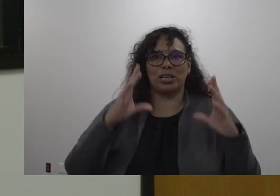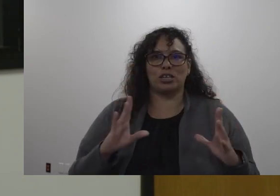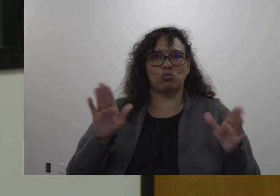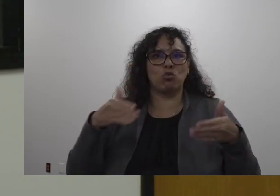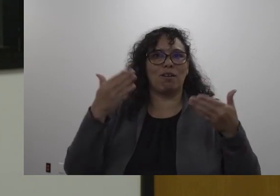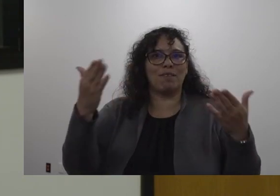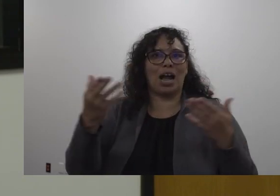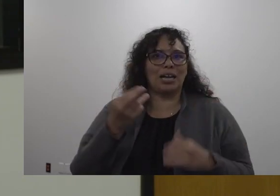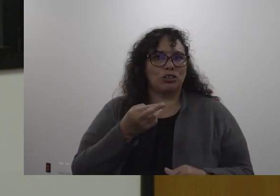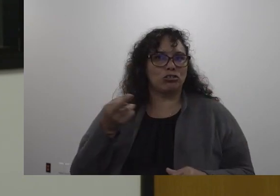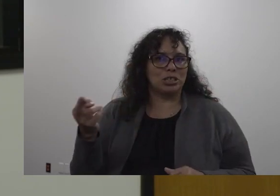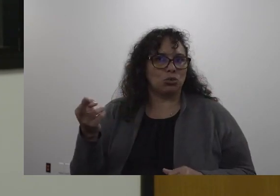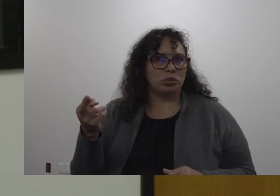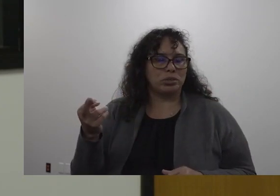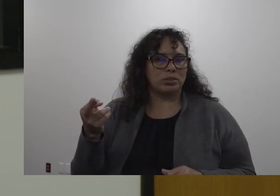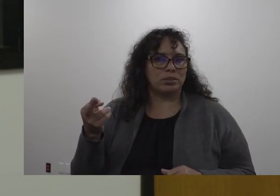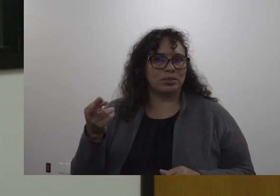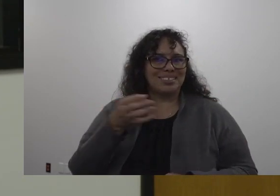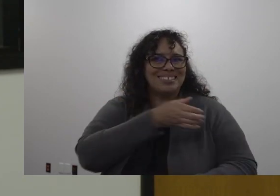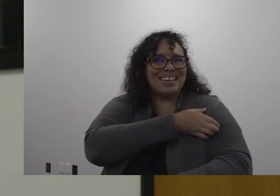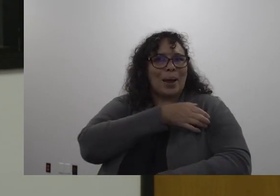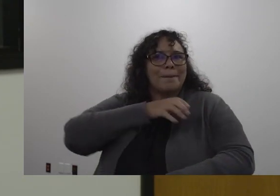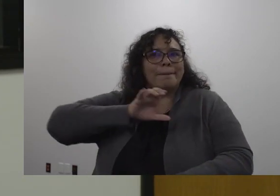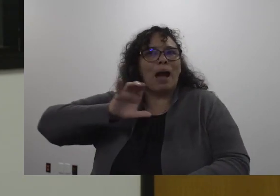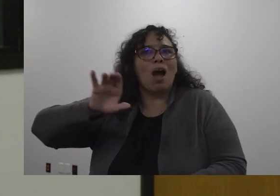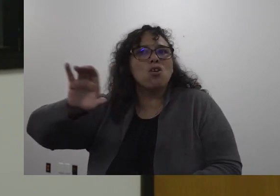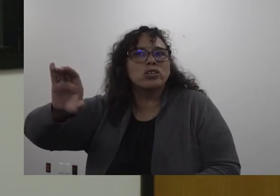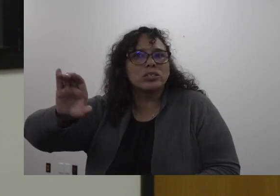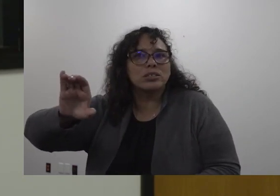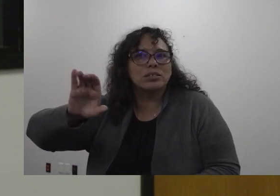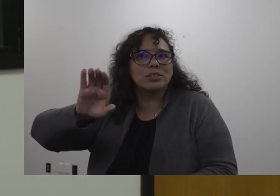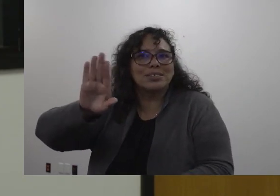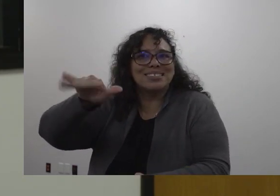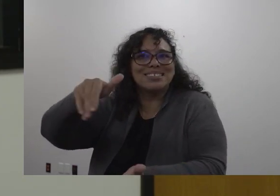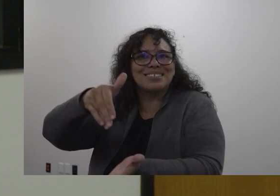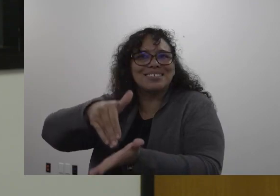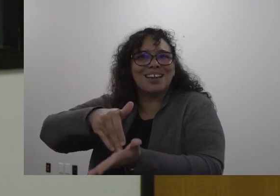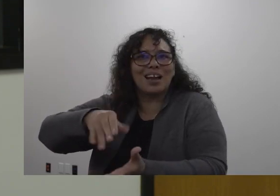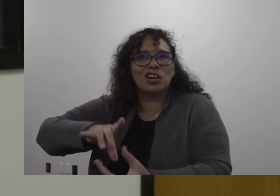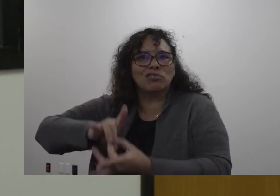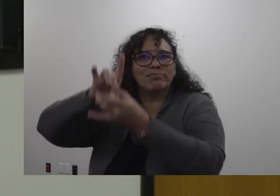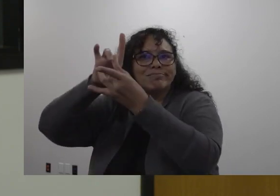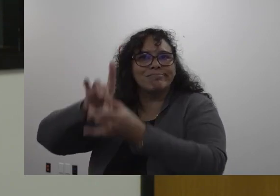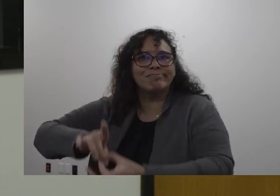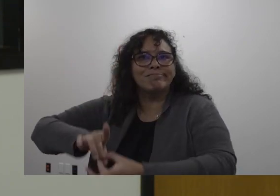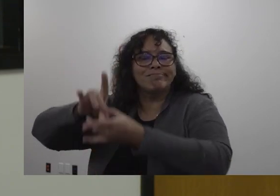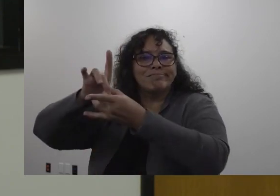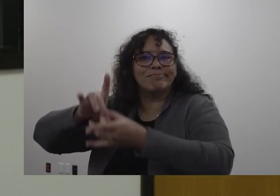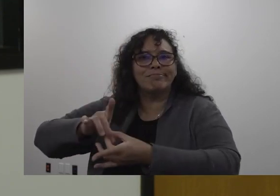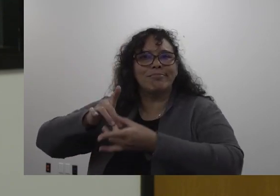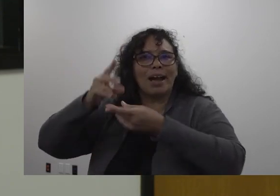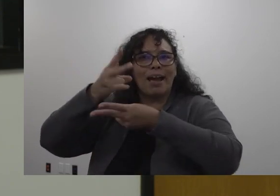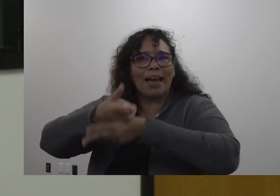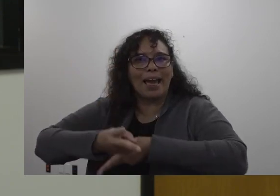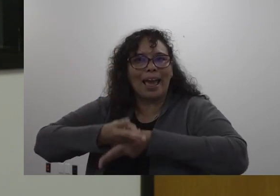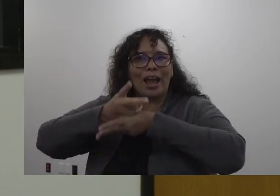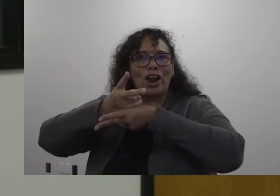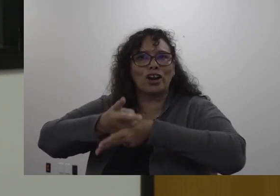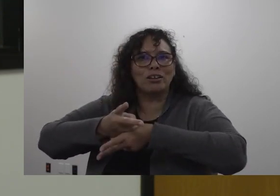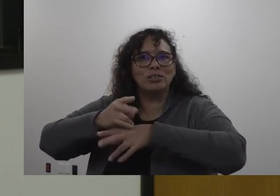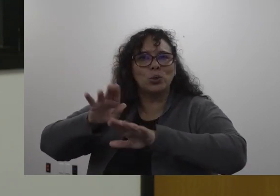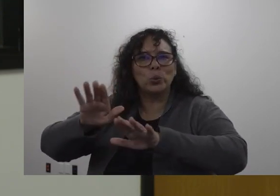resources that empowers them to center relationships to center care just to slow down